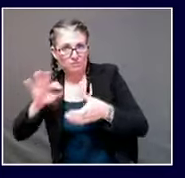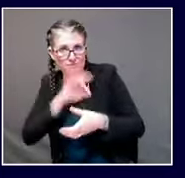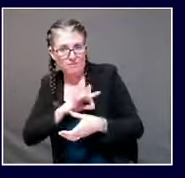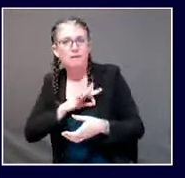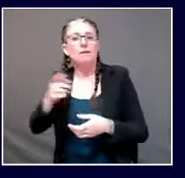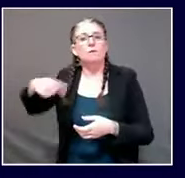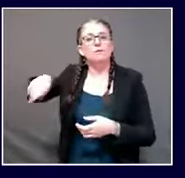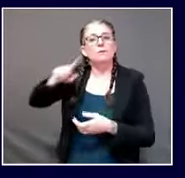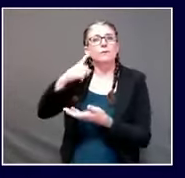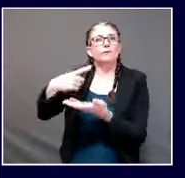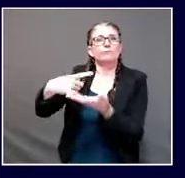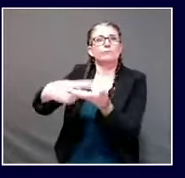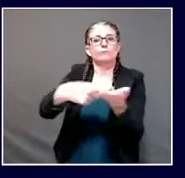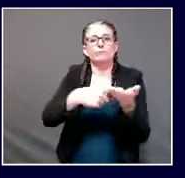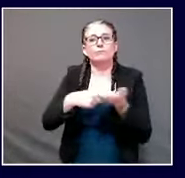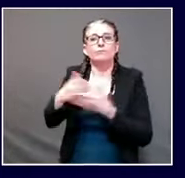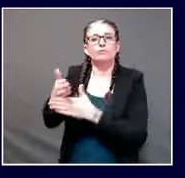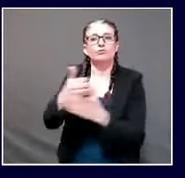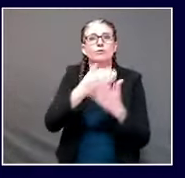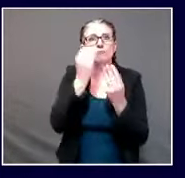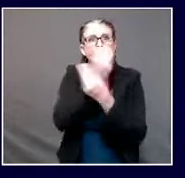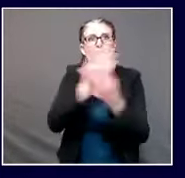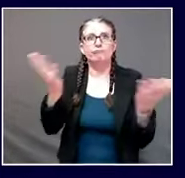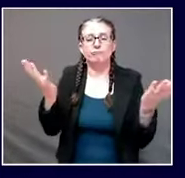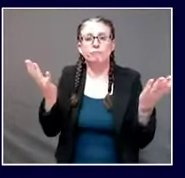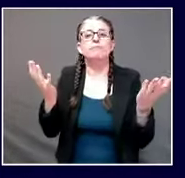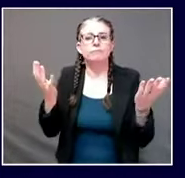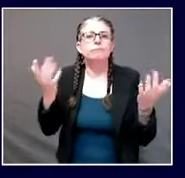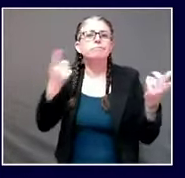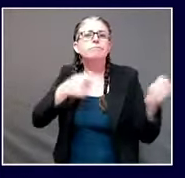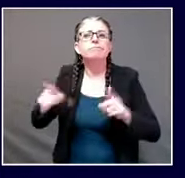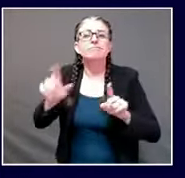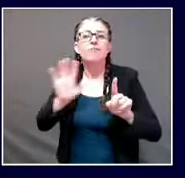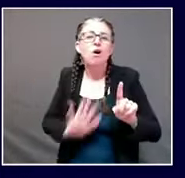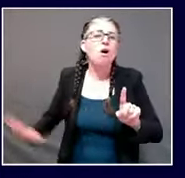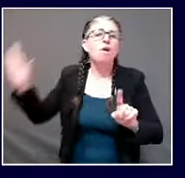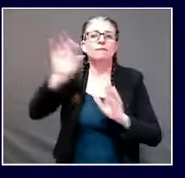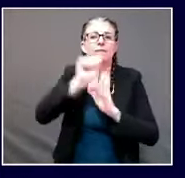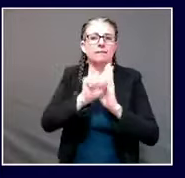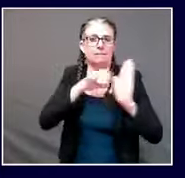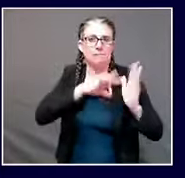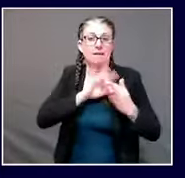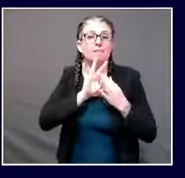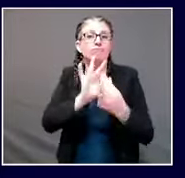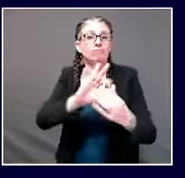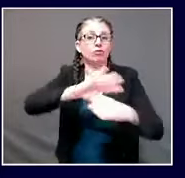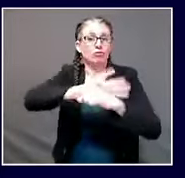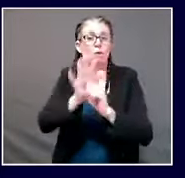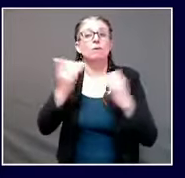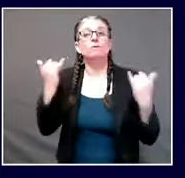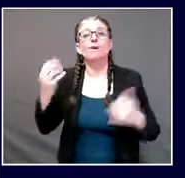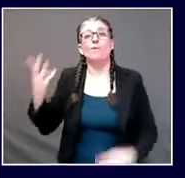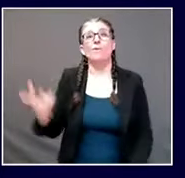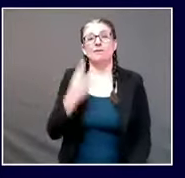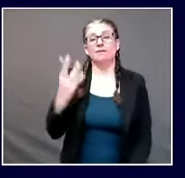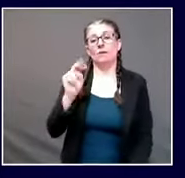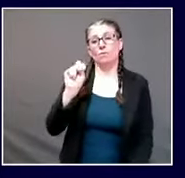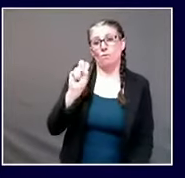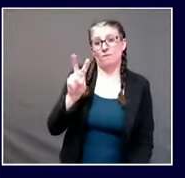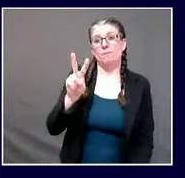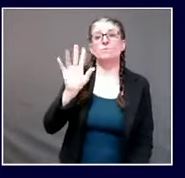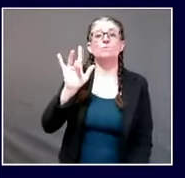COVID-19 for all across the state of Maine for today, Wednesday, November 25, 2020.